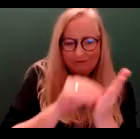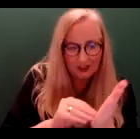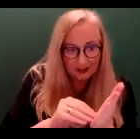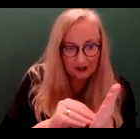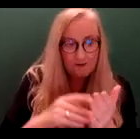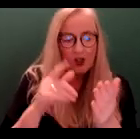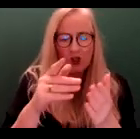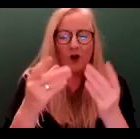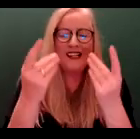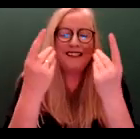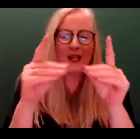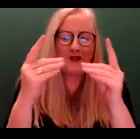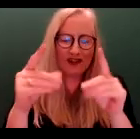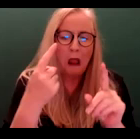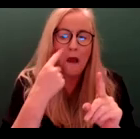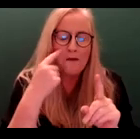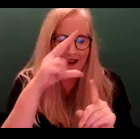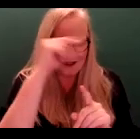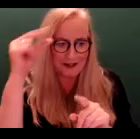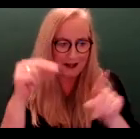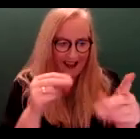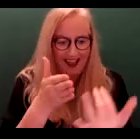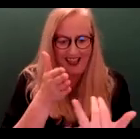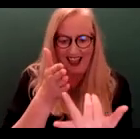demonstration purposes, we'll put in access